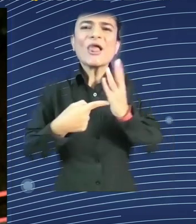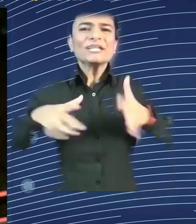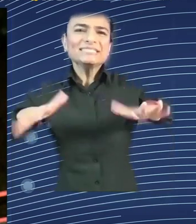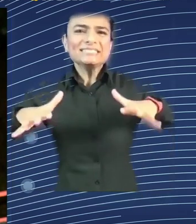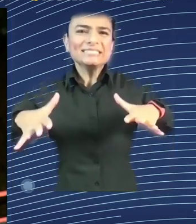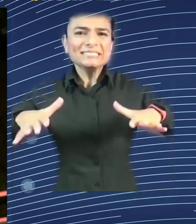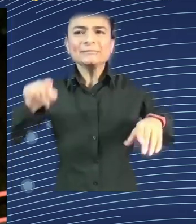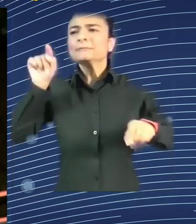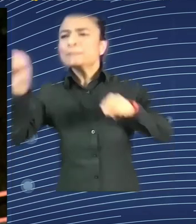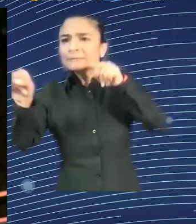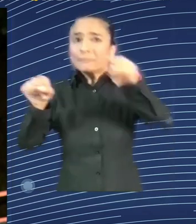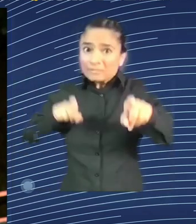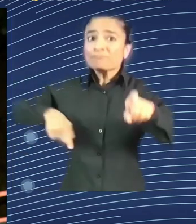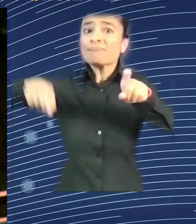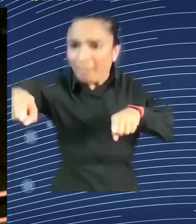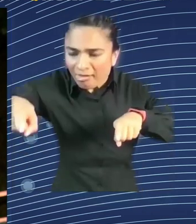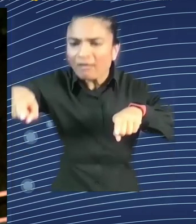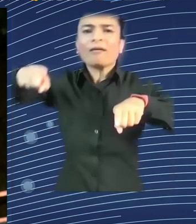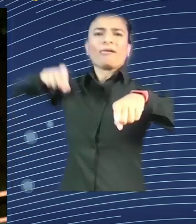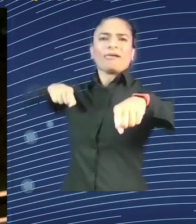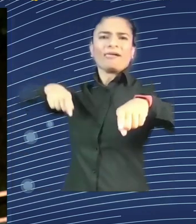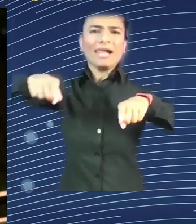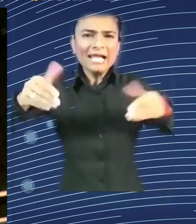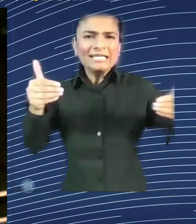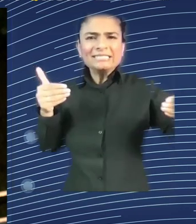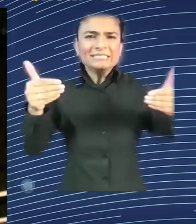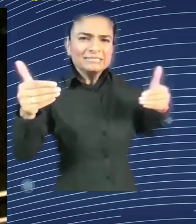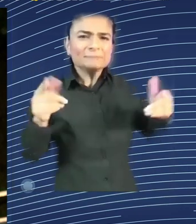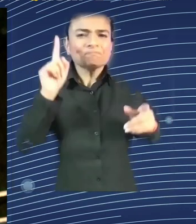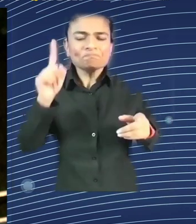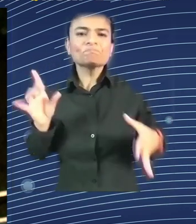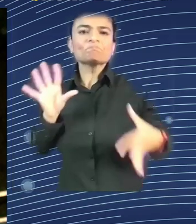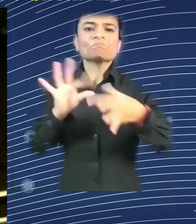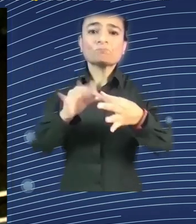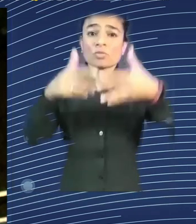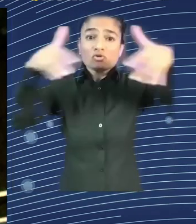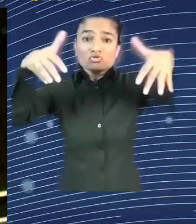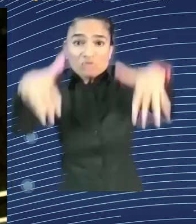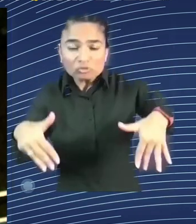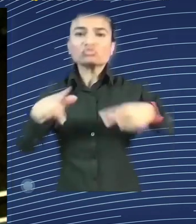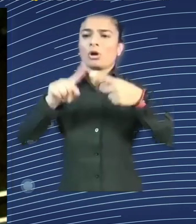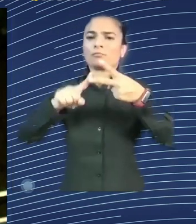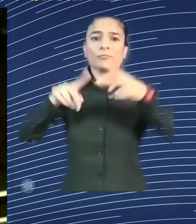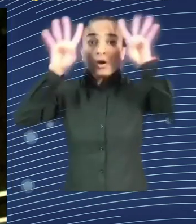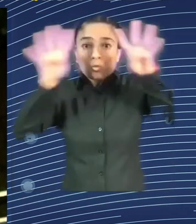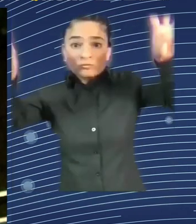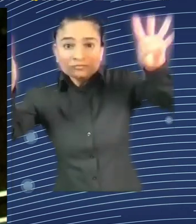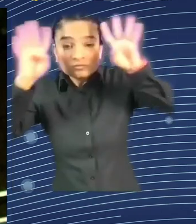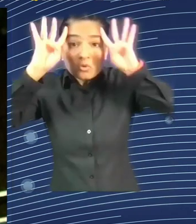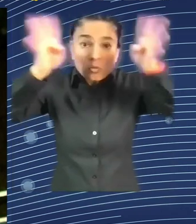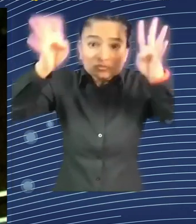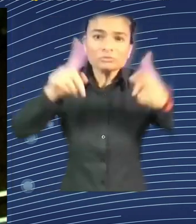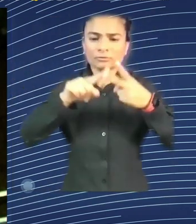normally the technology is already there. It's not we are regulating and then two years later the technology comes.